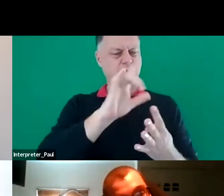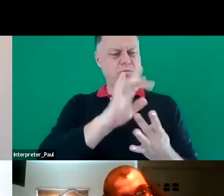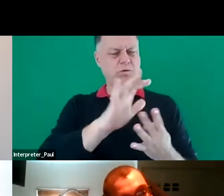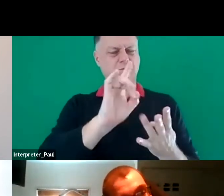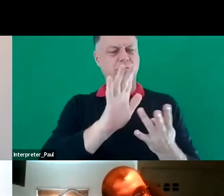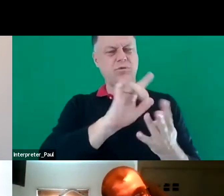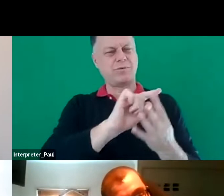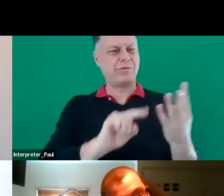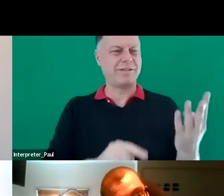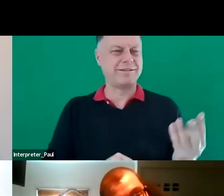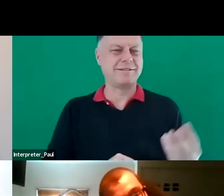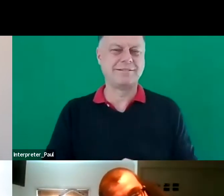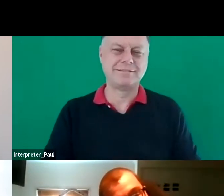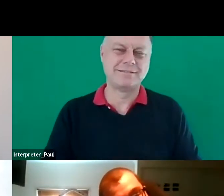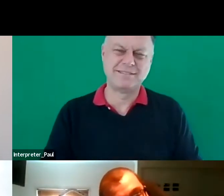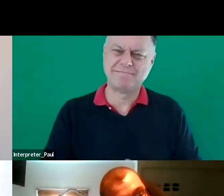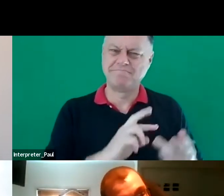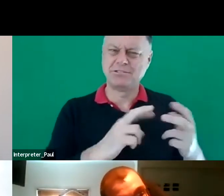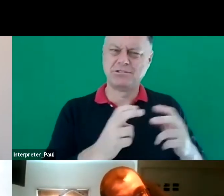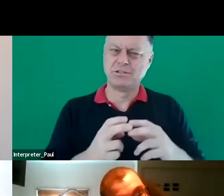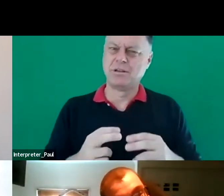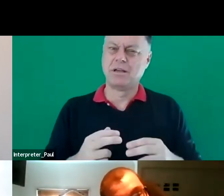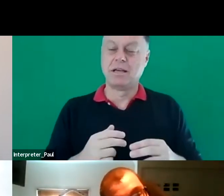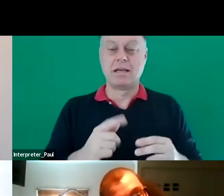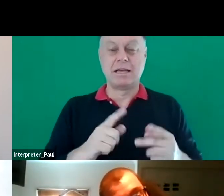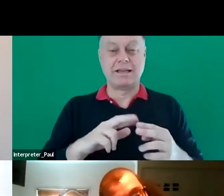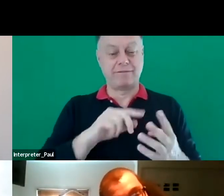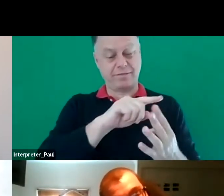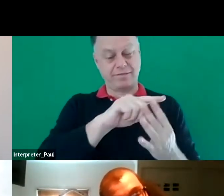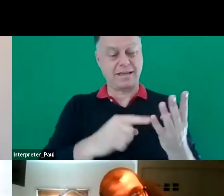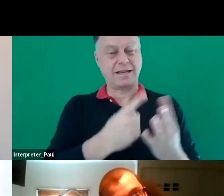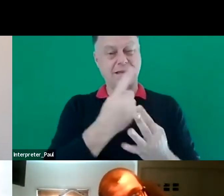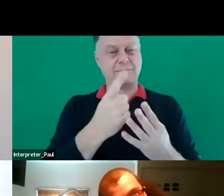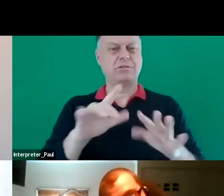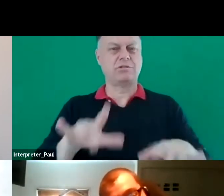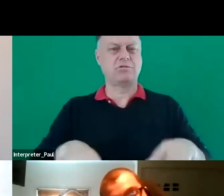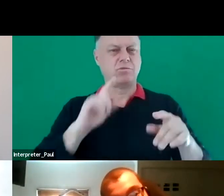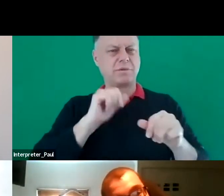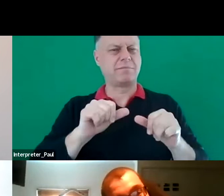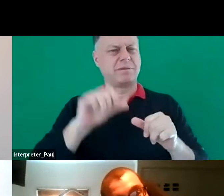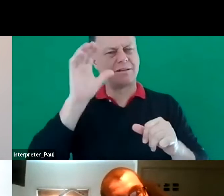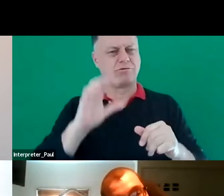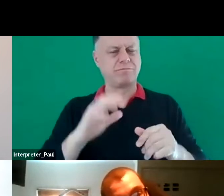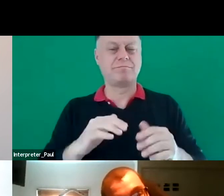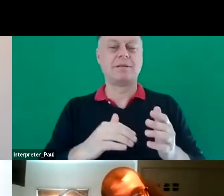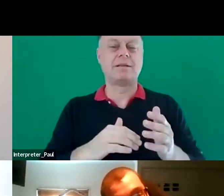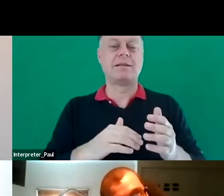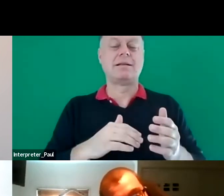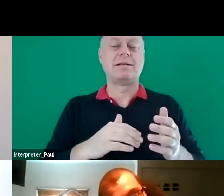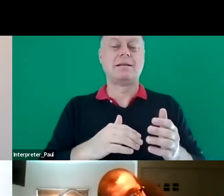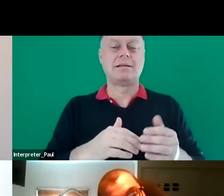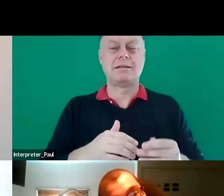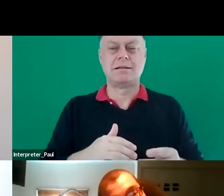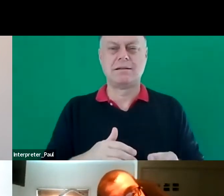we'll have a better Australia if we can move in those directions. So I'm going to throw the next question to you